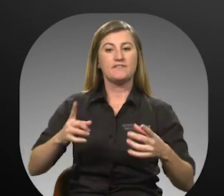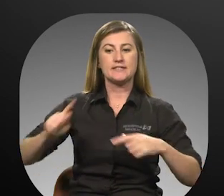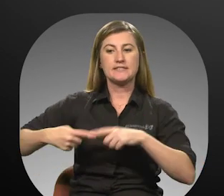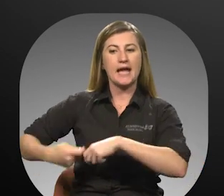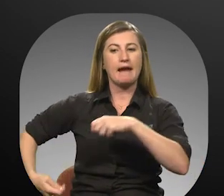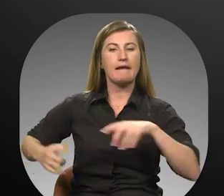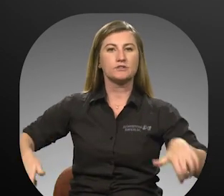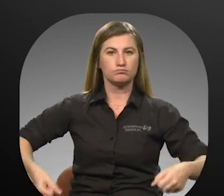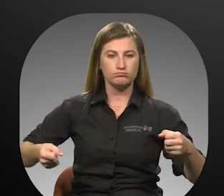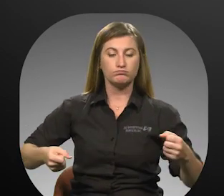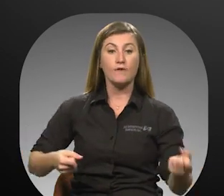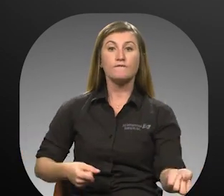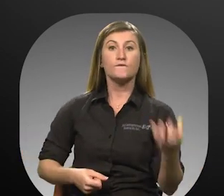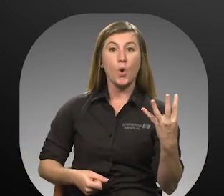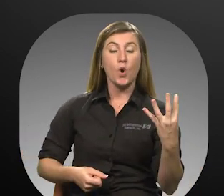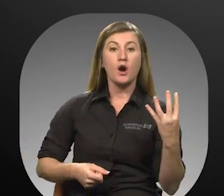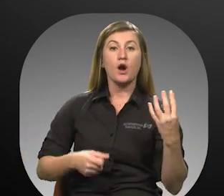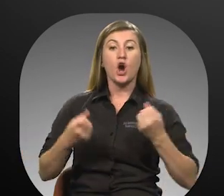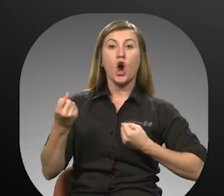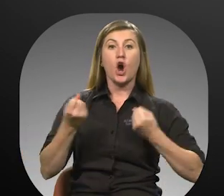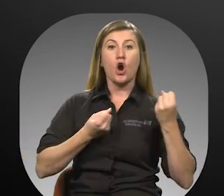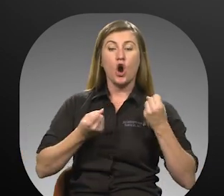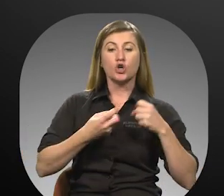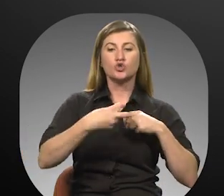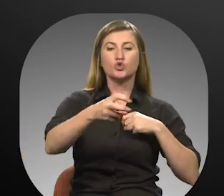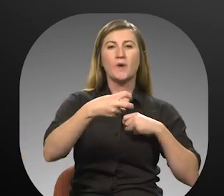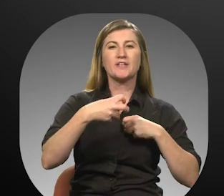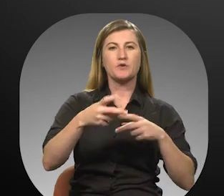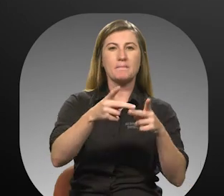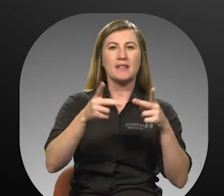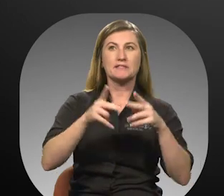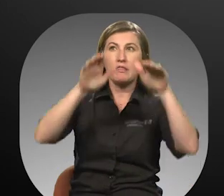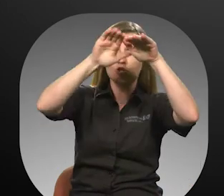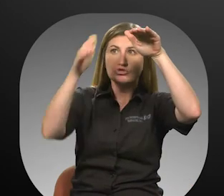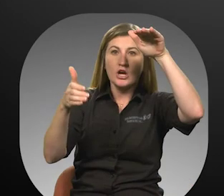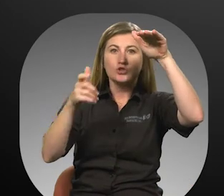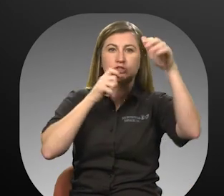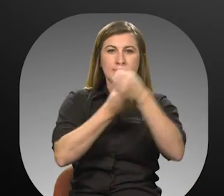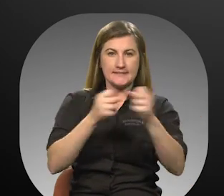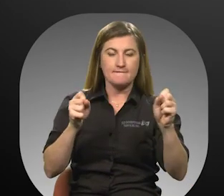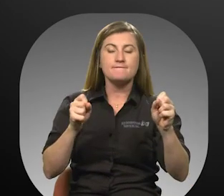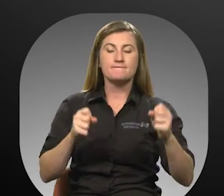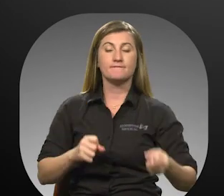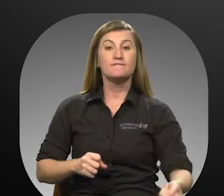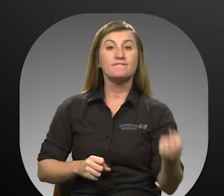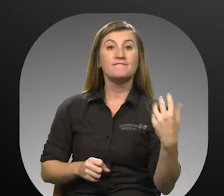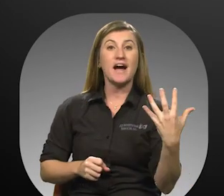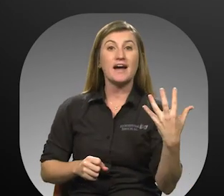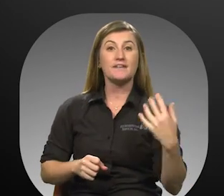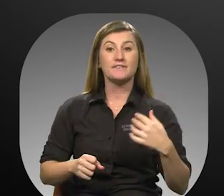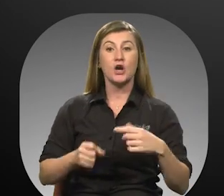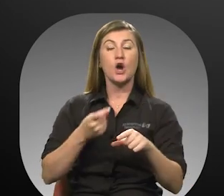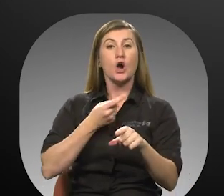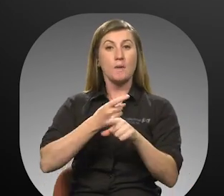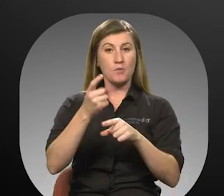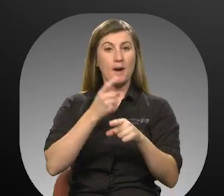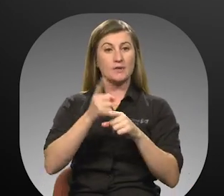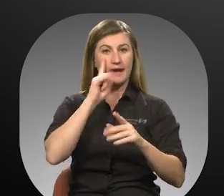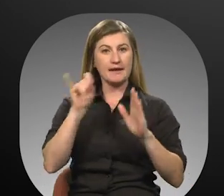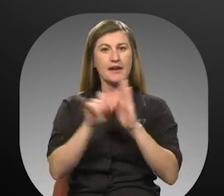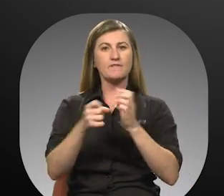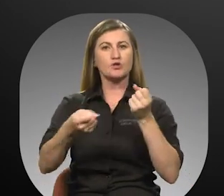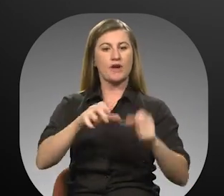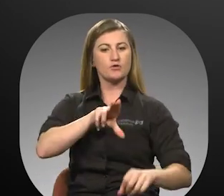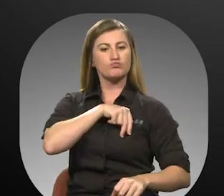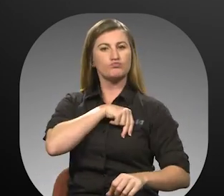-downs 4. Vehicle transfer points that are sheltered, secure, and safe 5. A properly identified